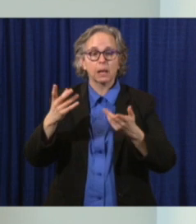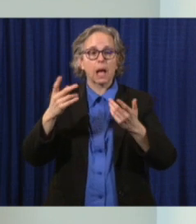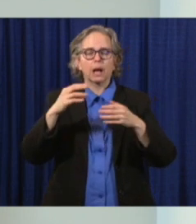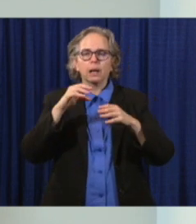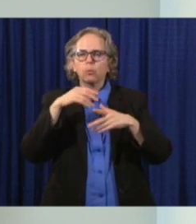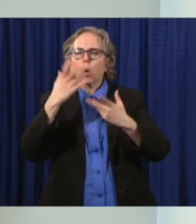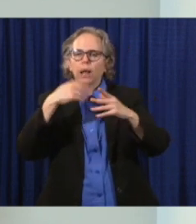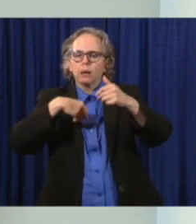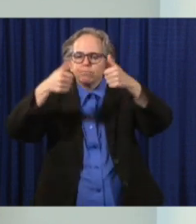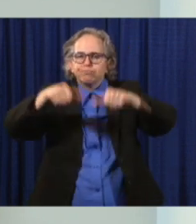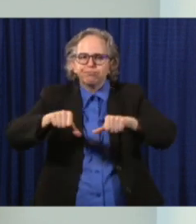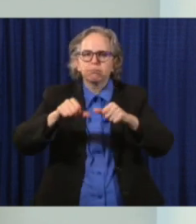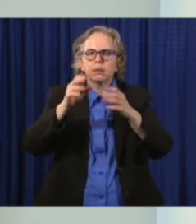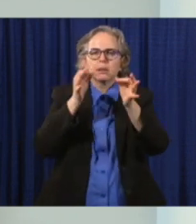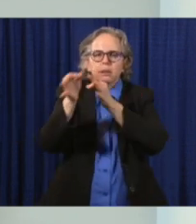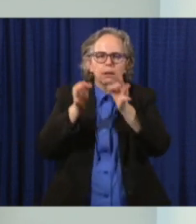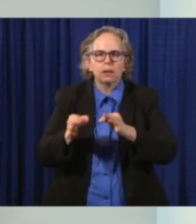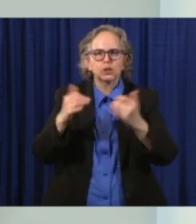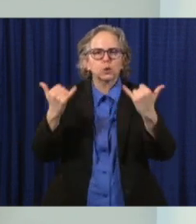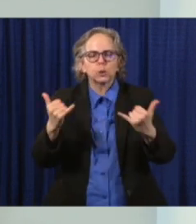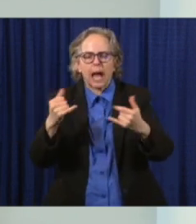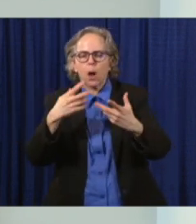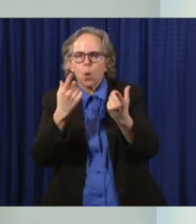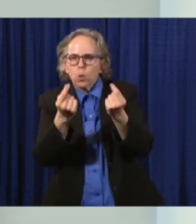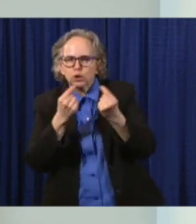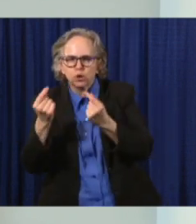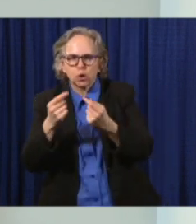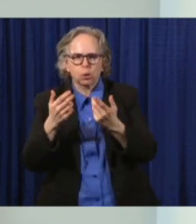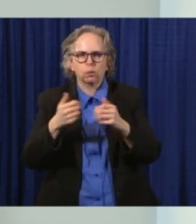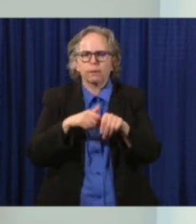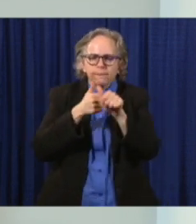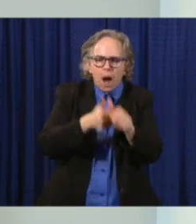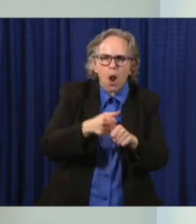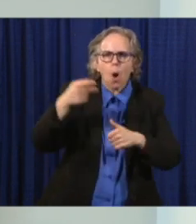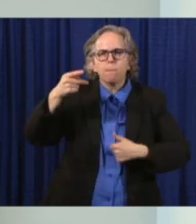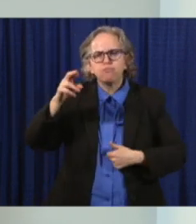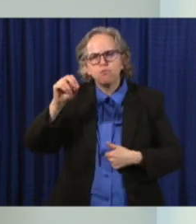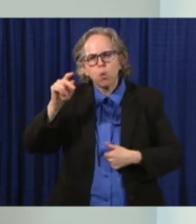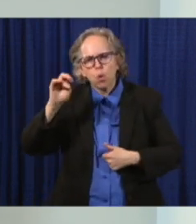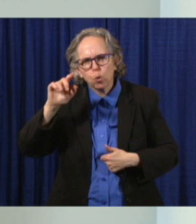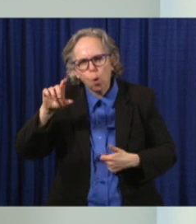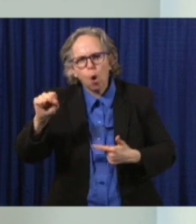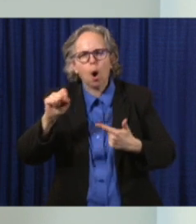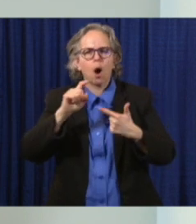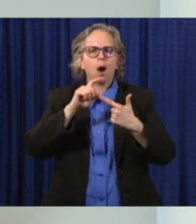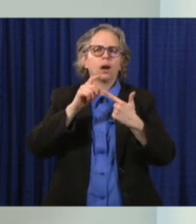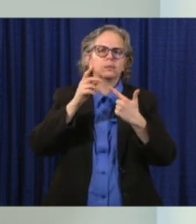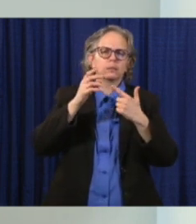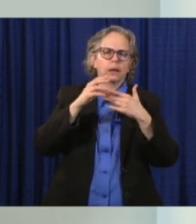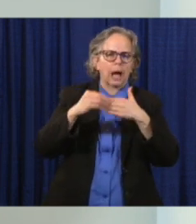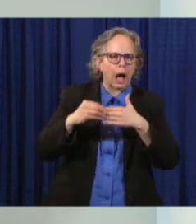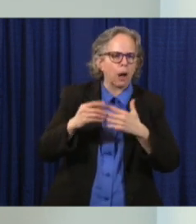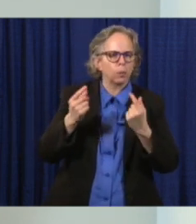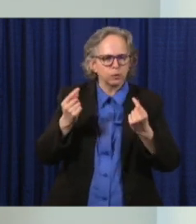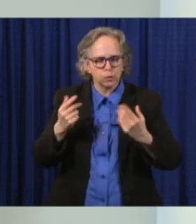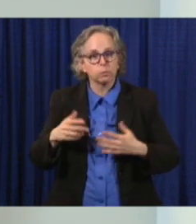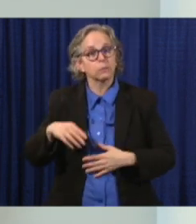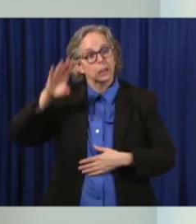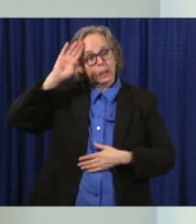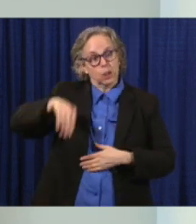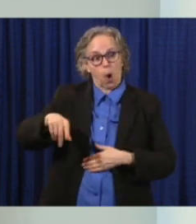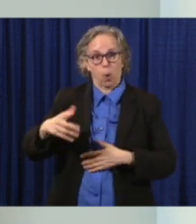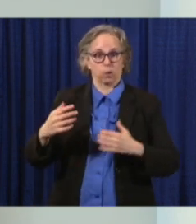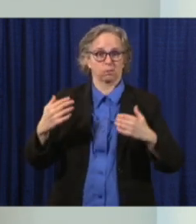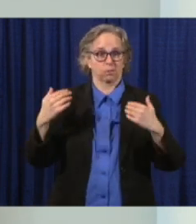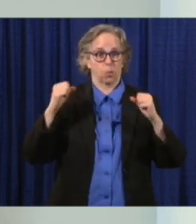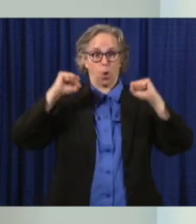today on the protocols that you must meet. We know that athletic facilities, working out, provides